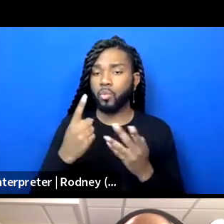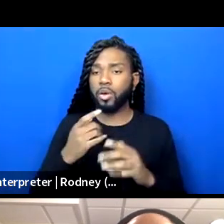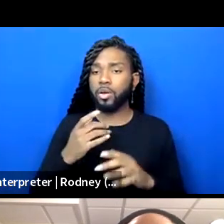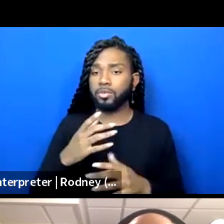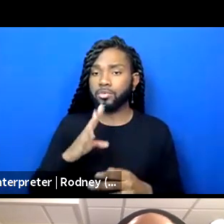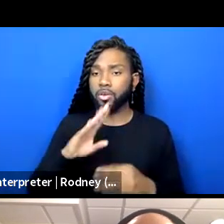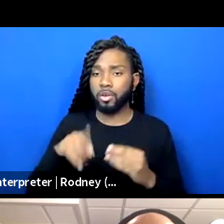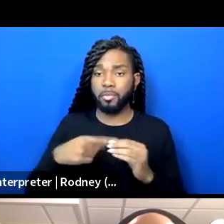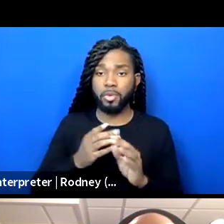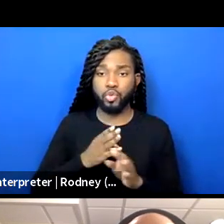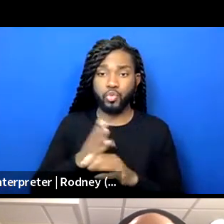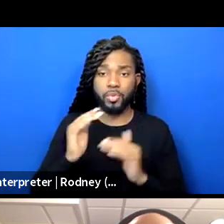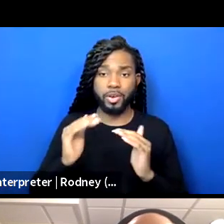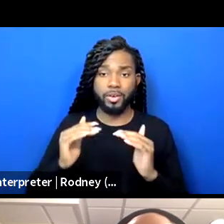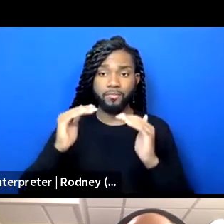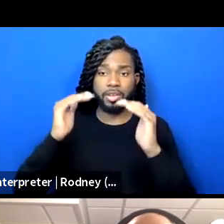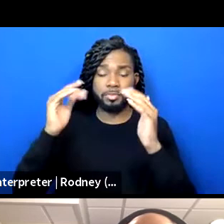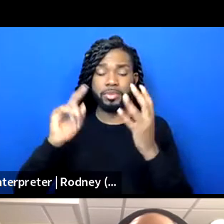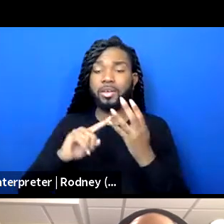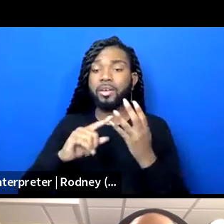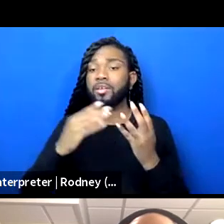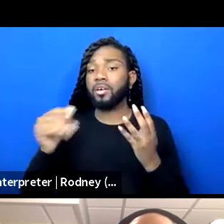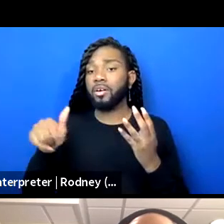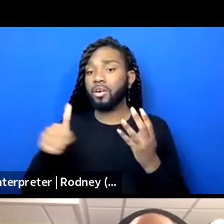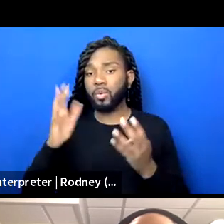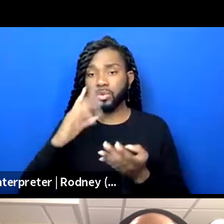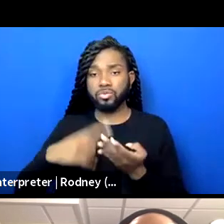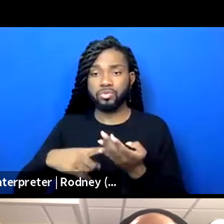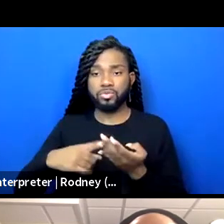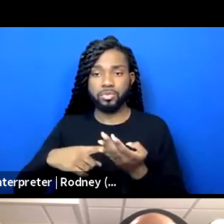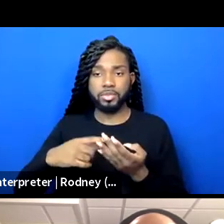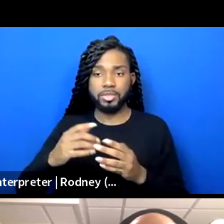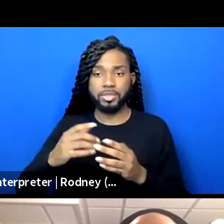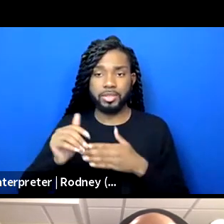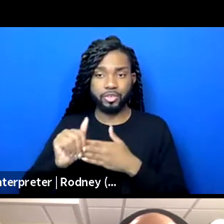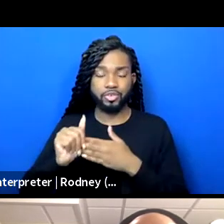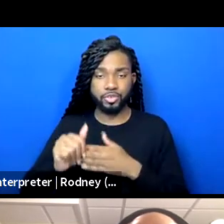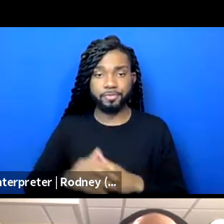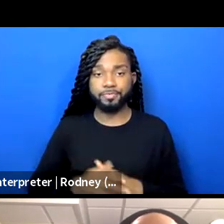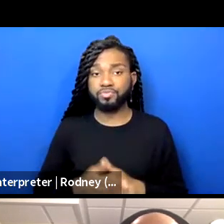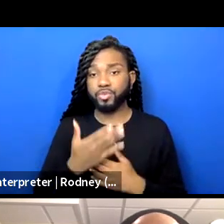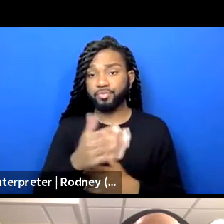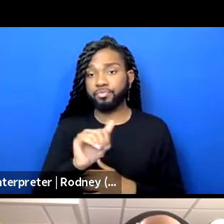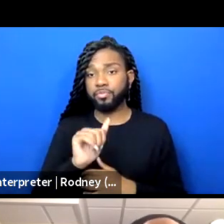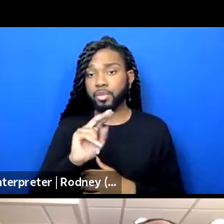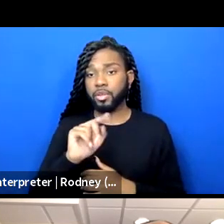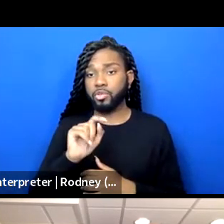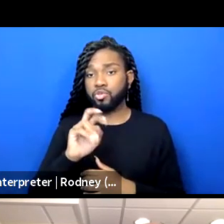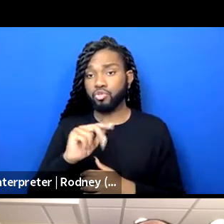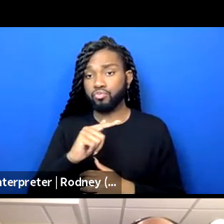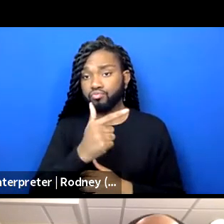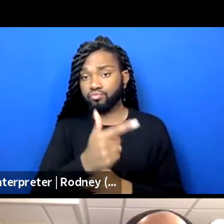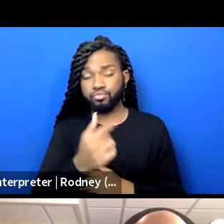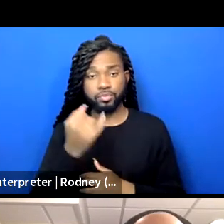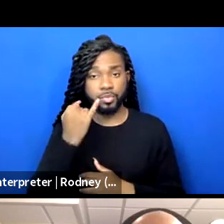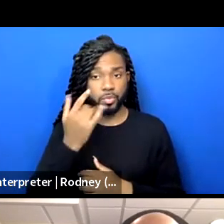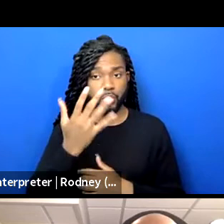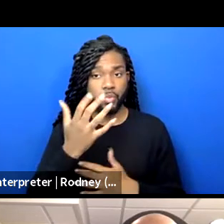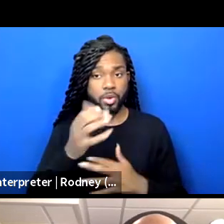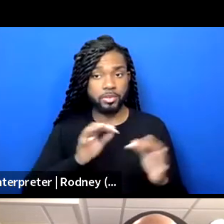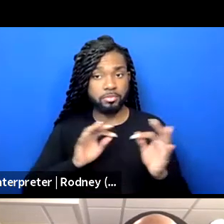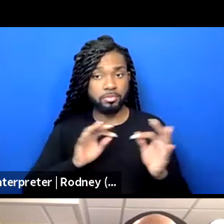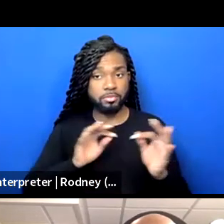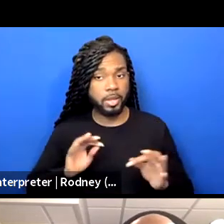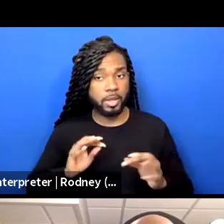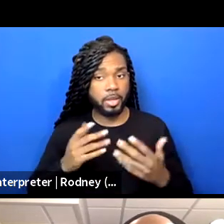and one will be really looking at leadership. Um, so Anton, if I'll pass the baton to you, if you want to just let people understand, like,